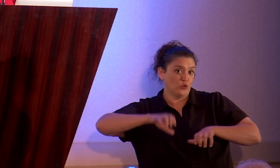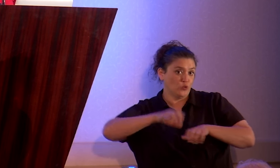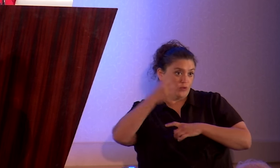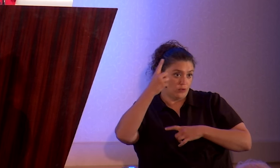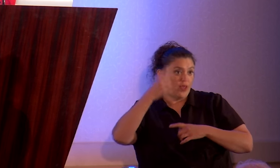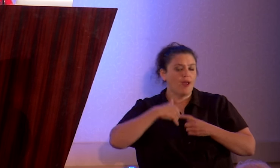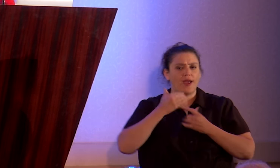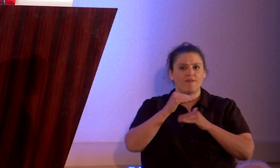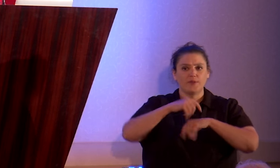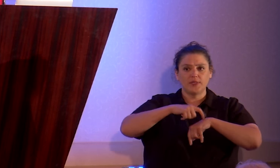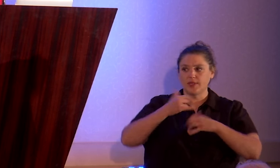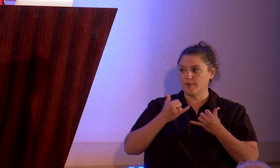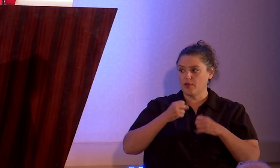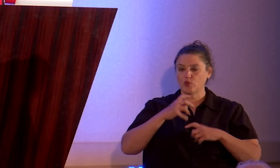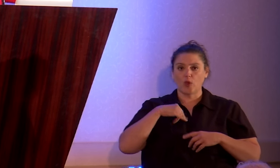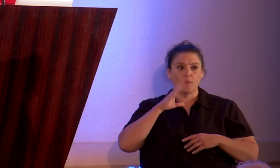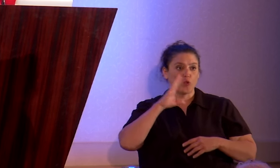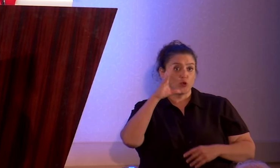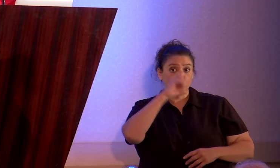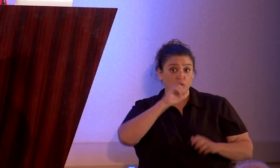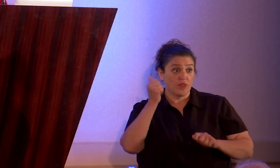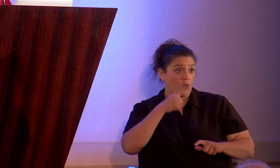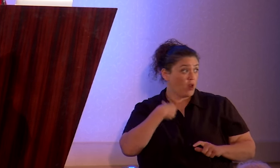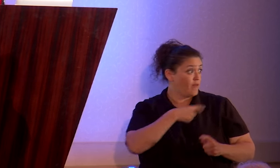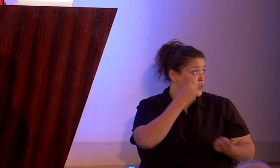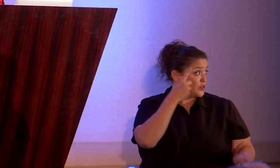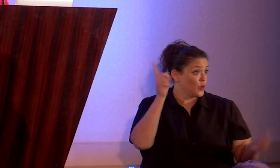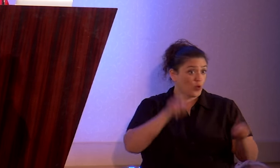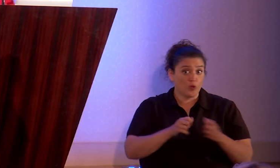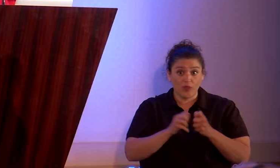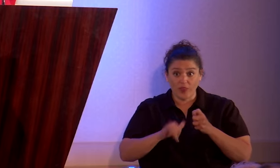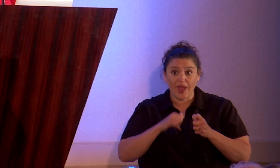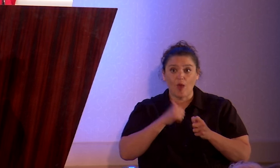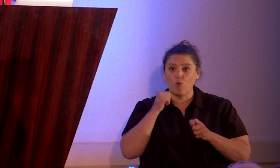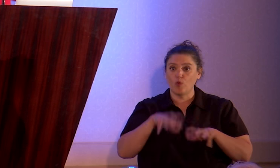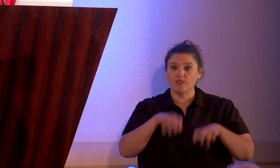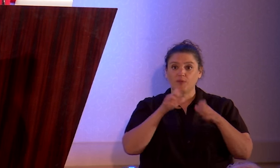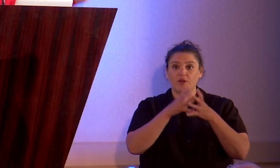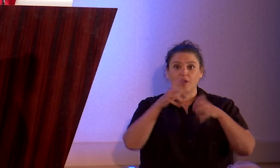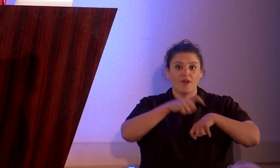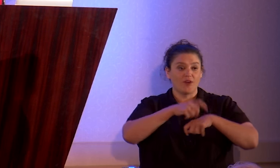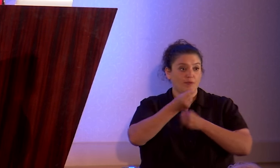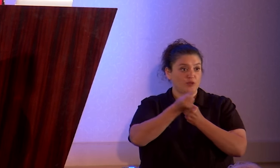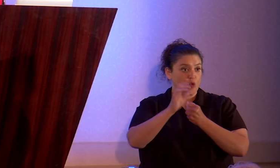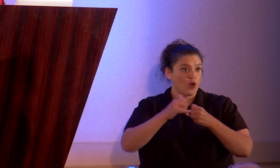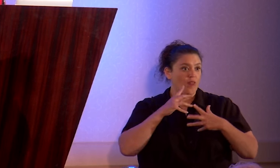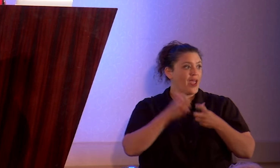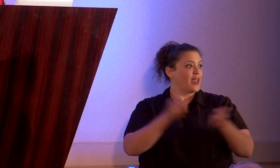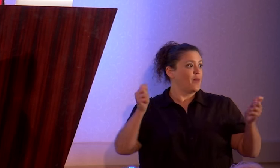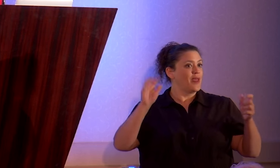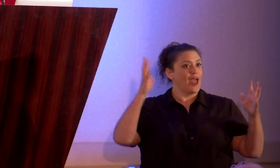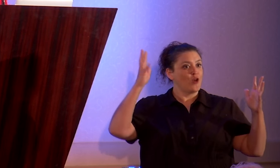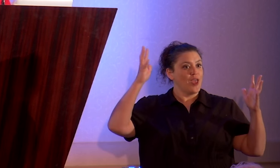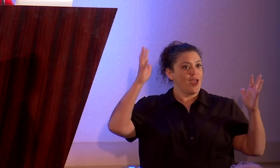limited time today, so I'm going to assume that we're all on board with that, and I'm not going to spend a lot of time making that case. Coming Out! Yay!